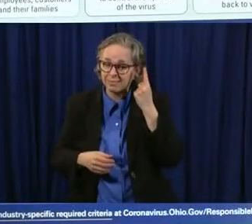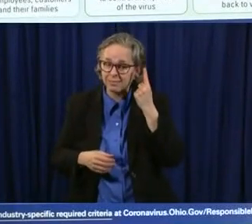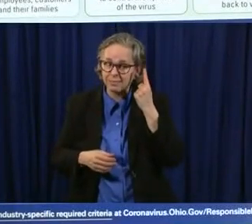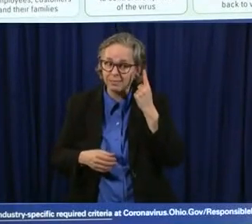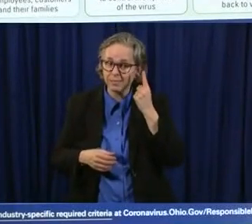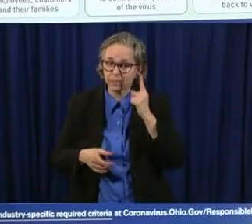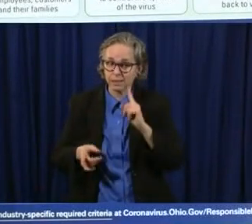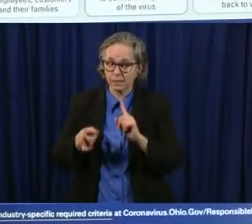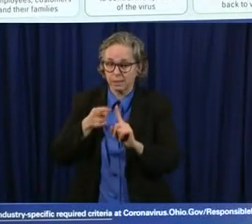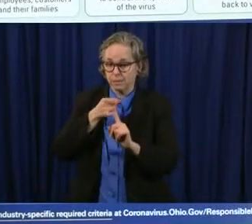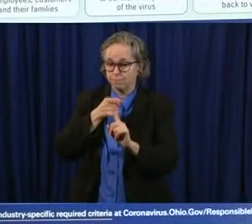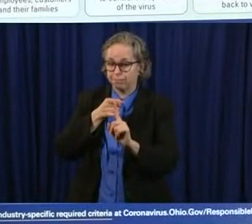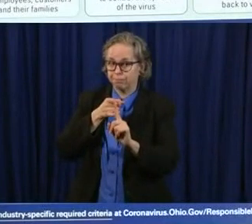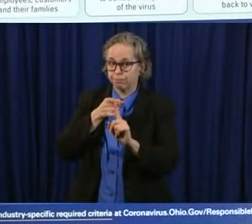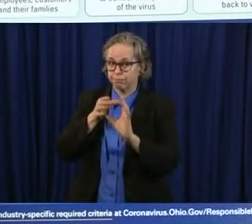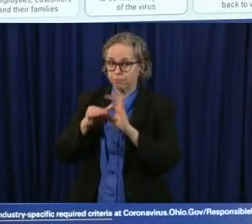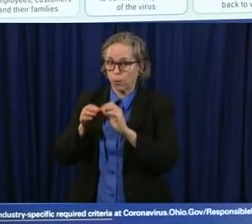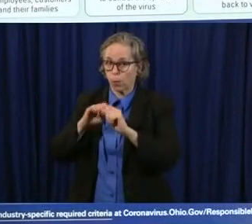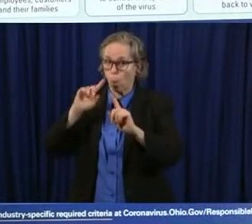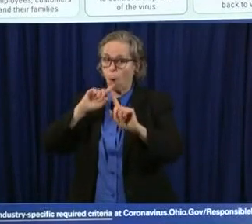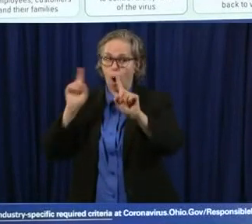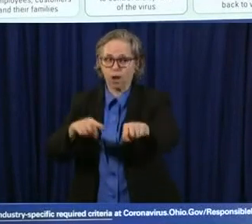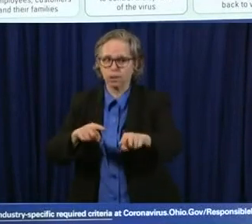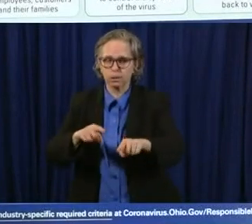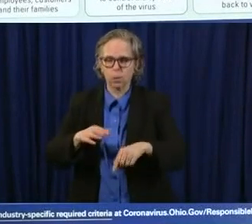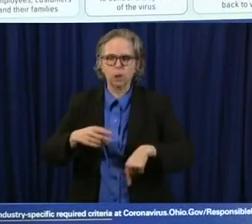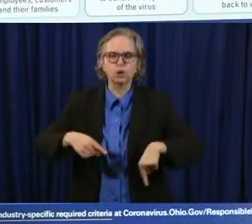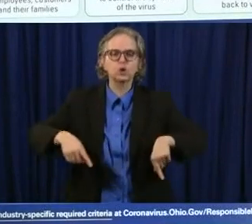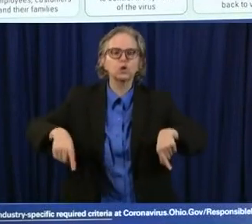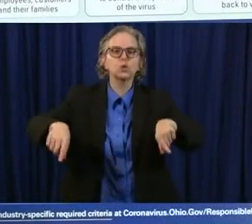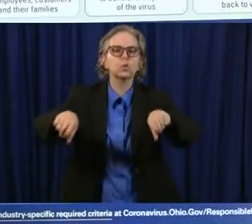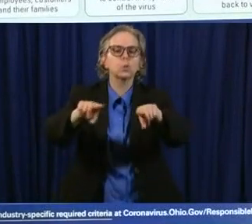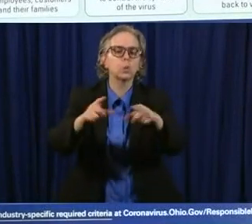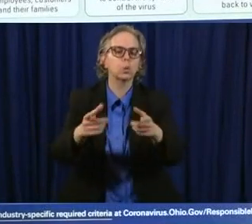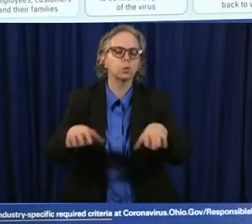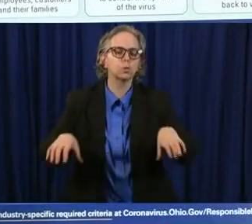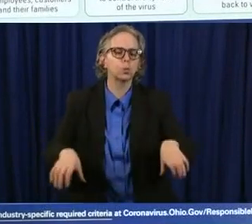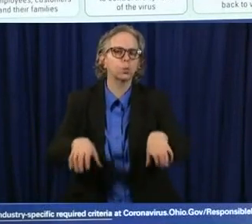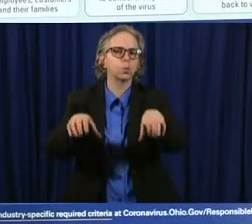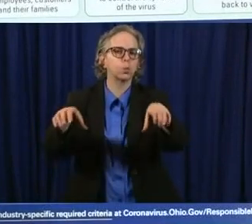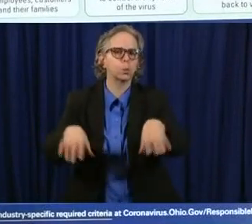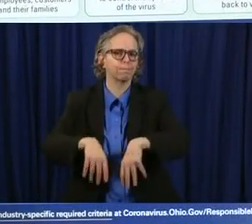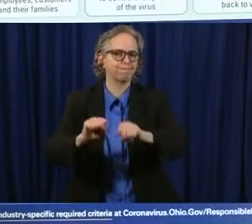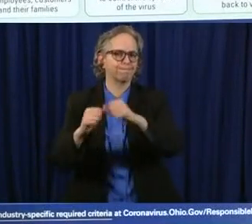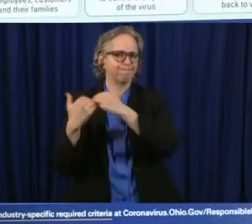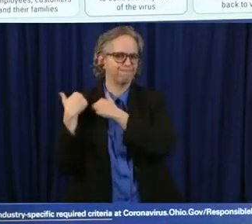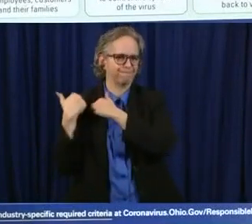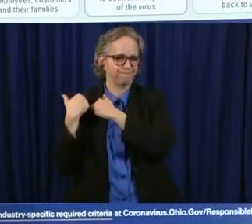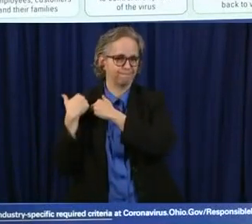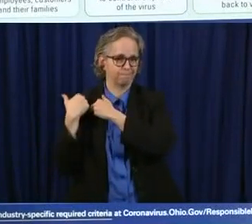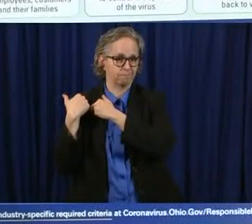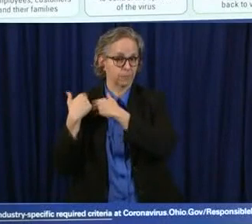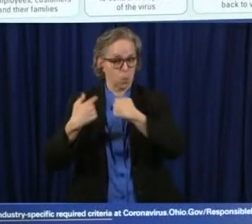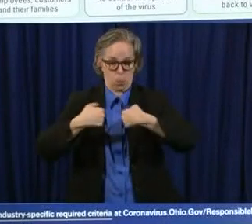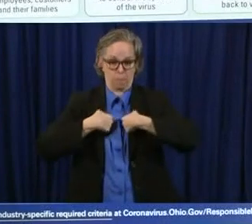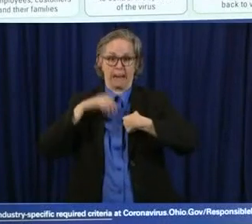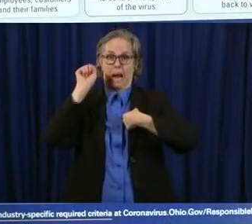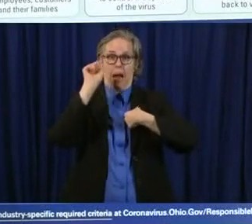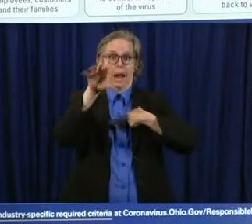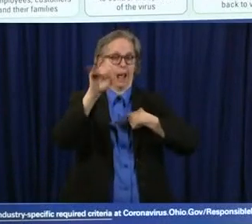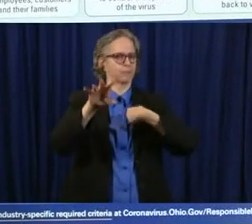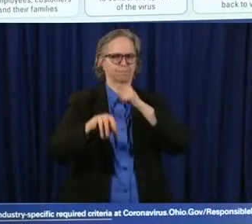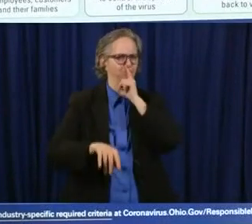it's going to come down to what ohioans actually do not what i say what it but really what ohioans do